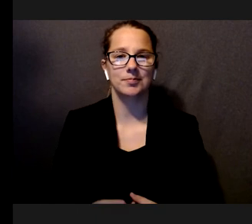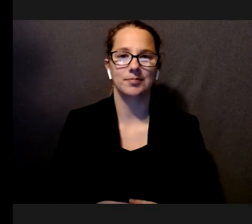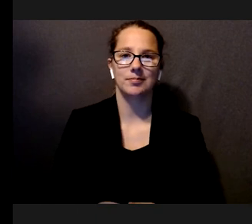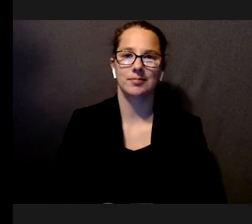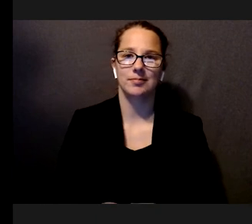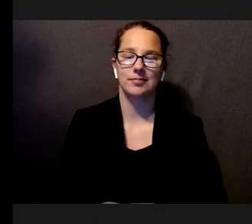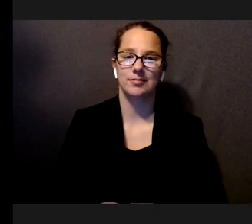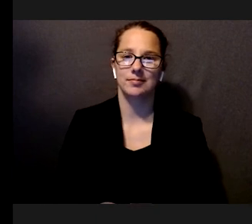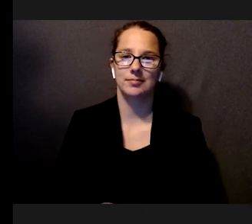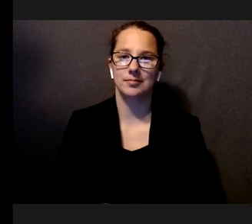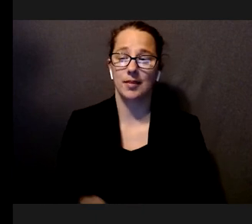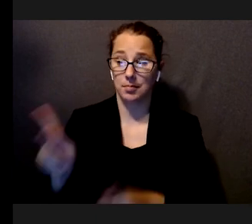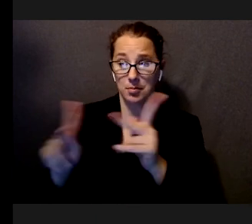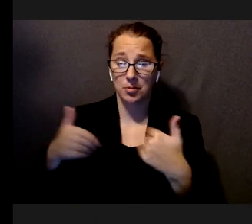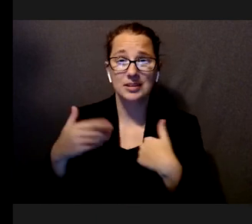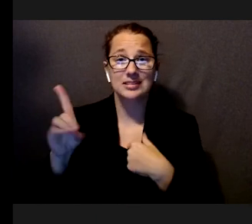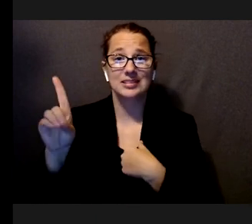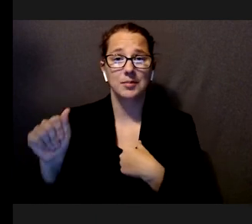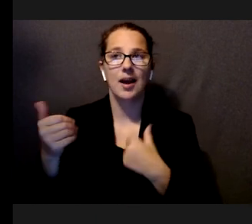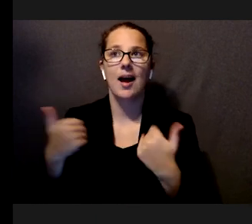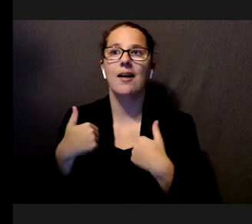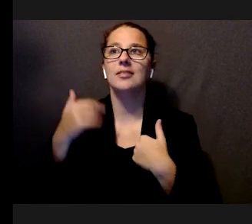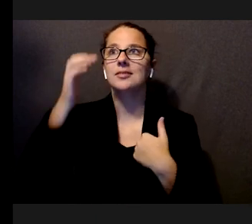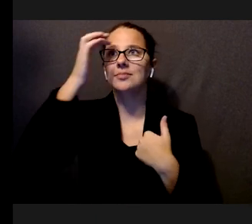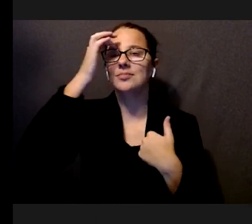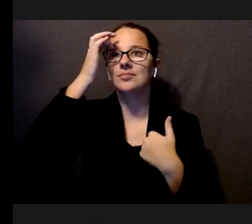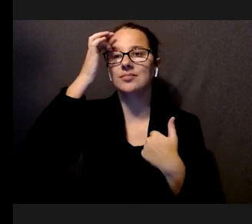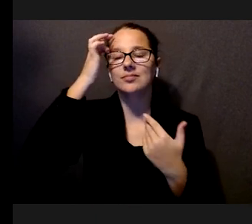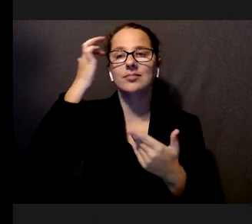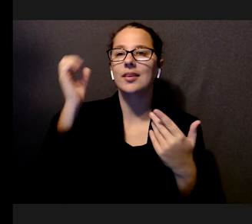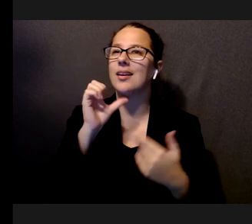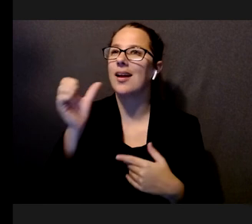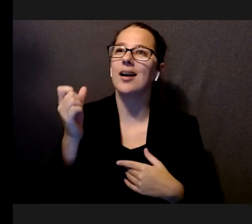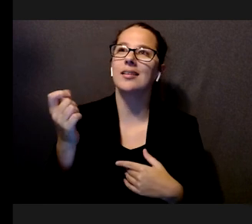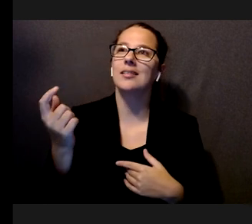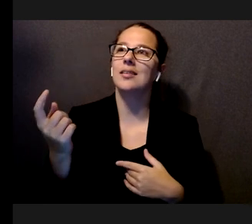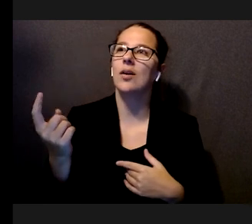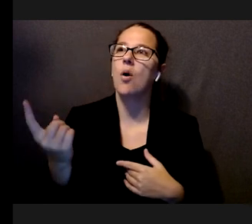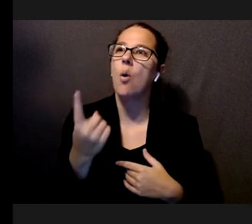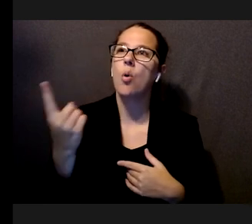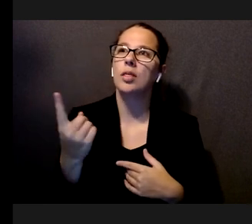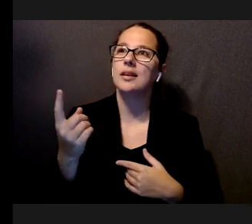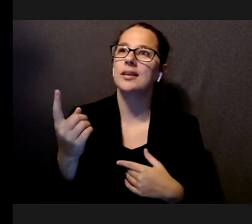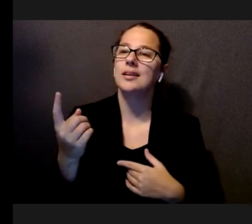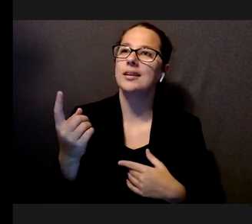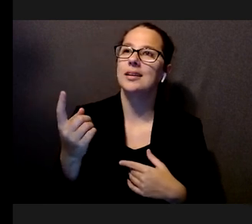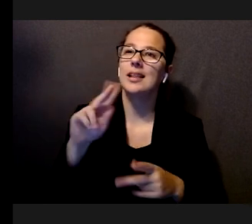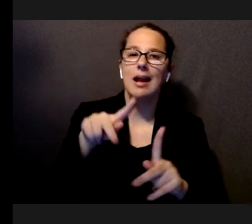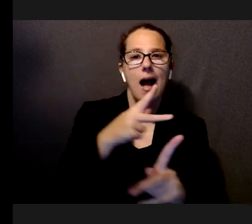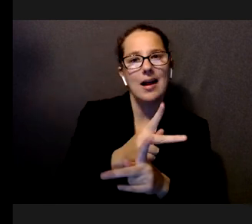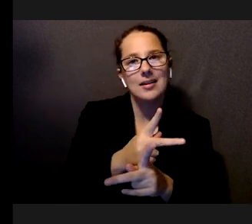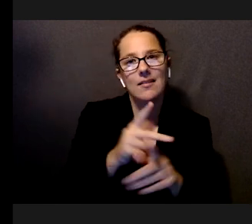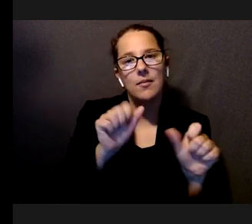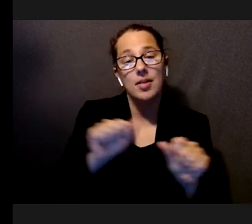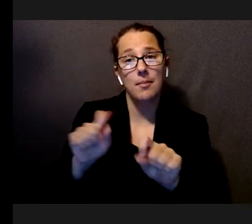there is such a vast range of not just the degree of ability,